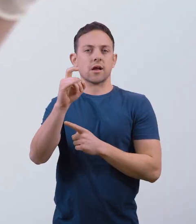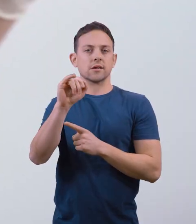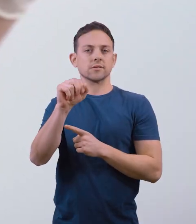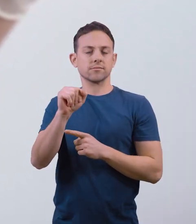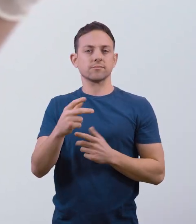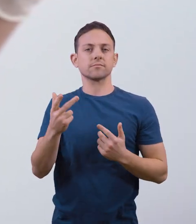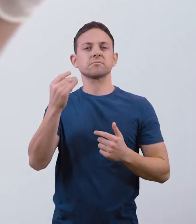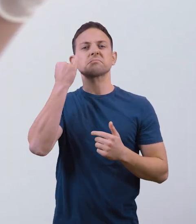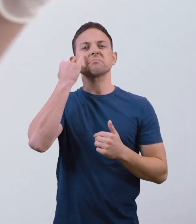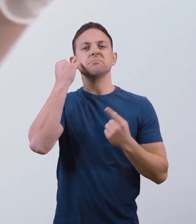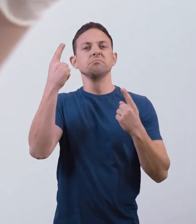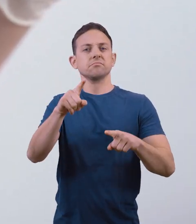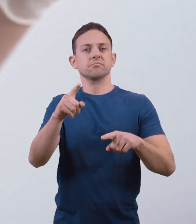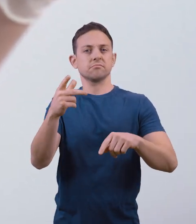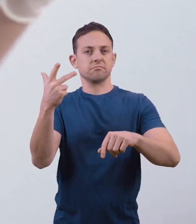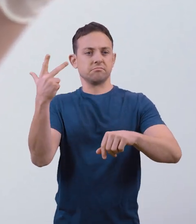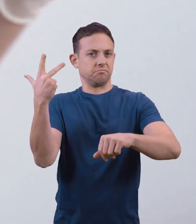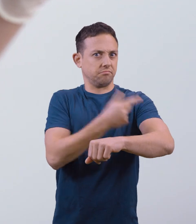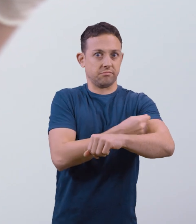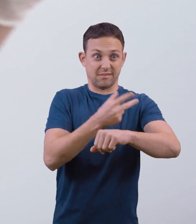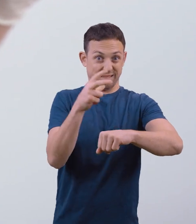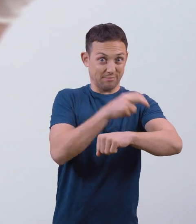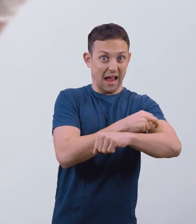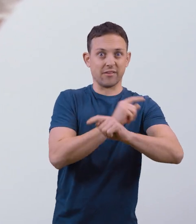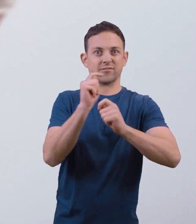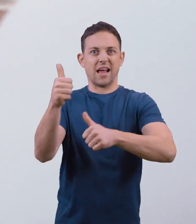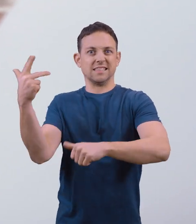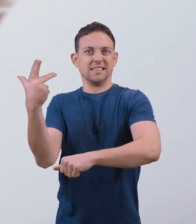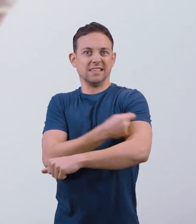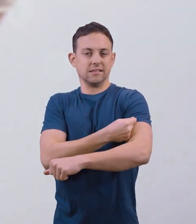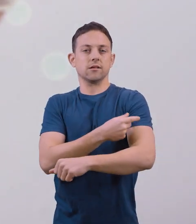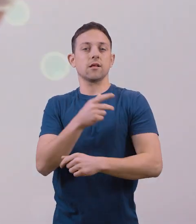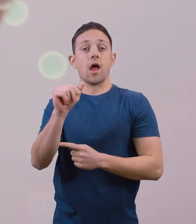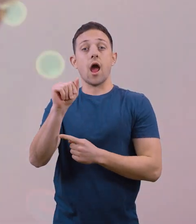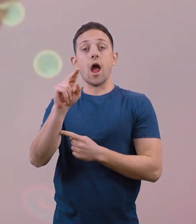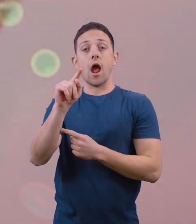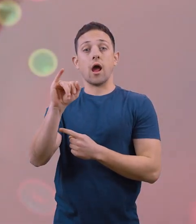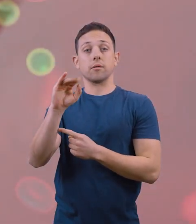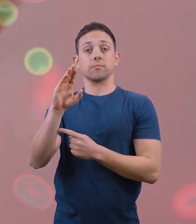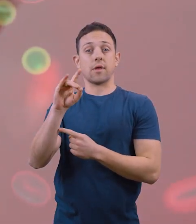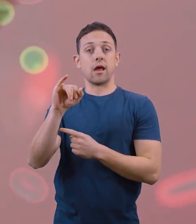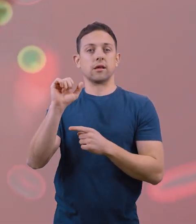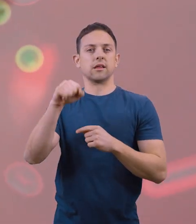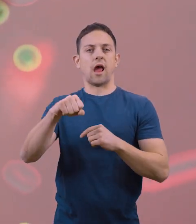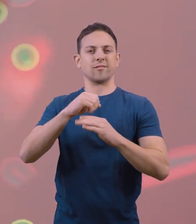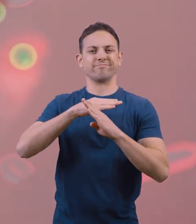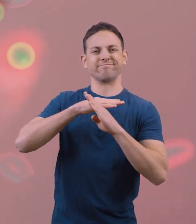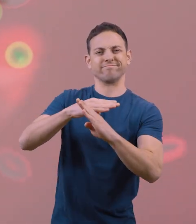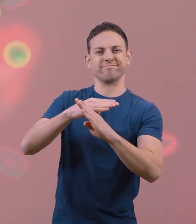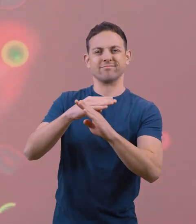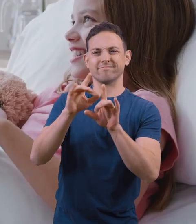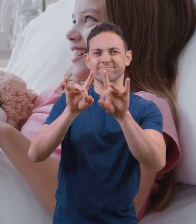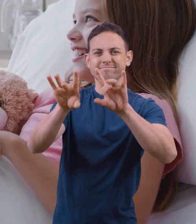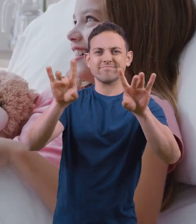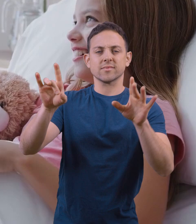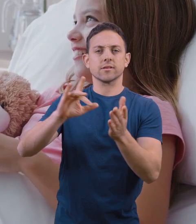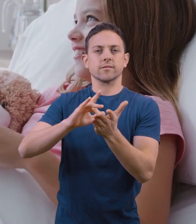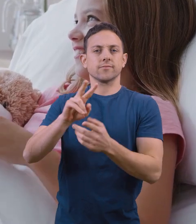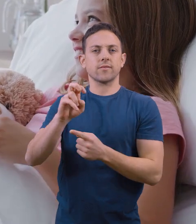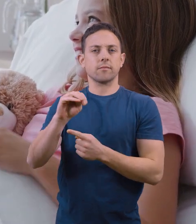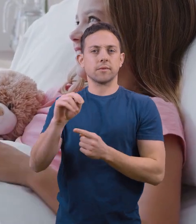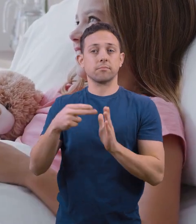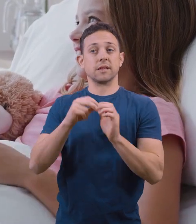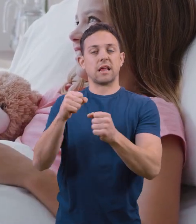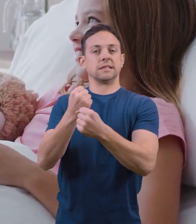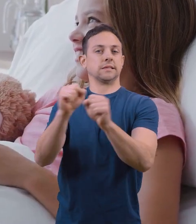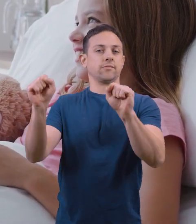Suppose it is injected quickly after a bite. In that case, the antibodies can neutralize the poison, meaning it could